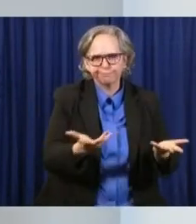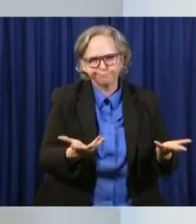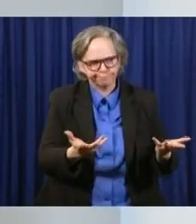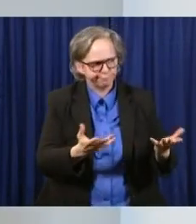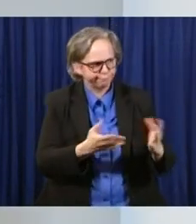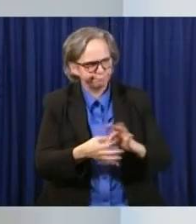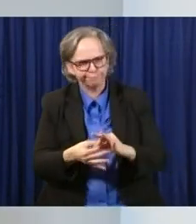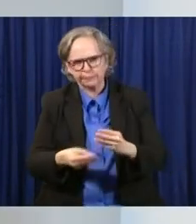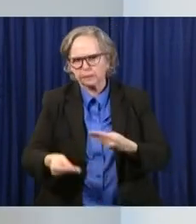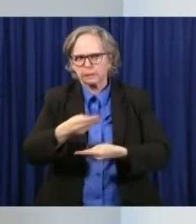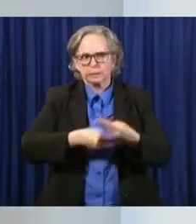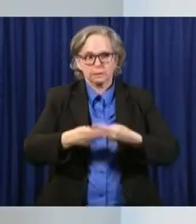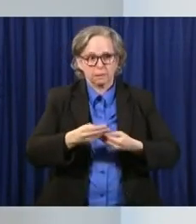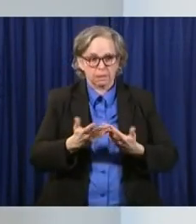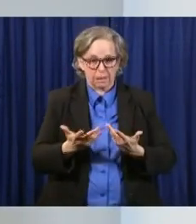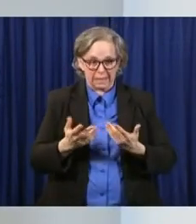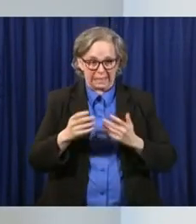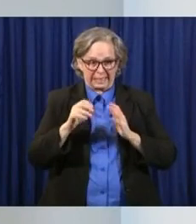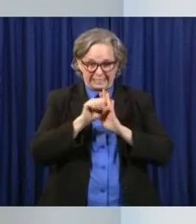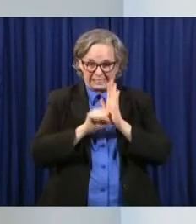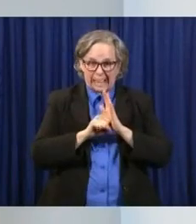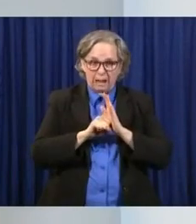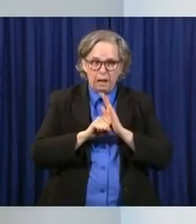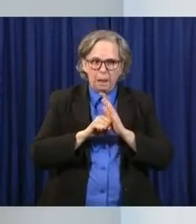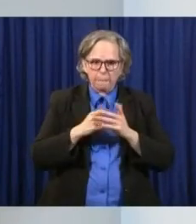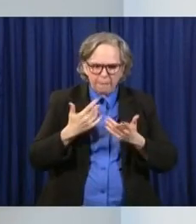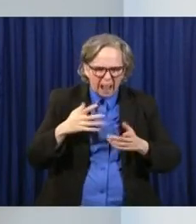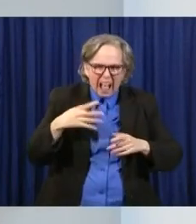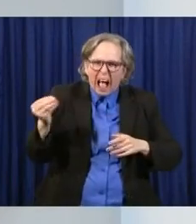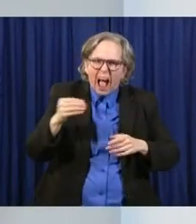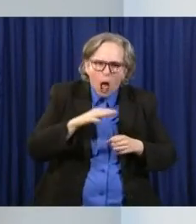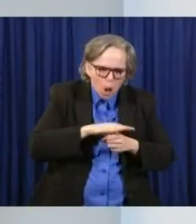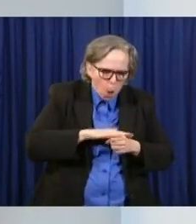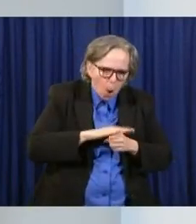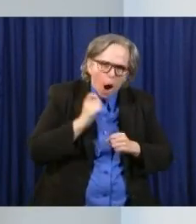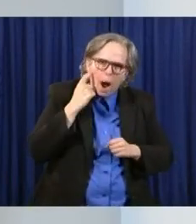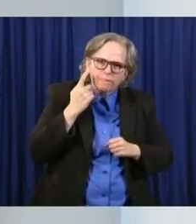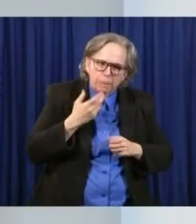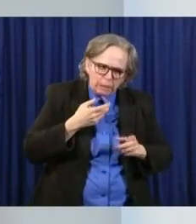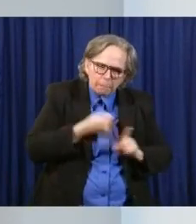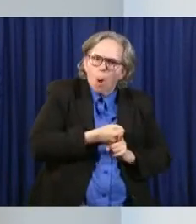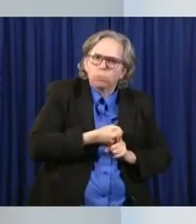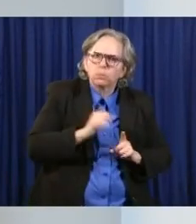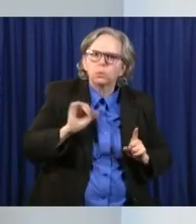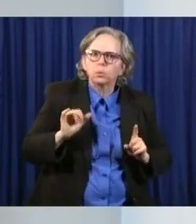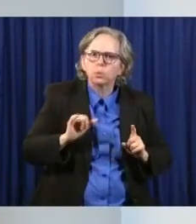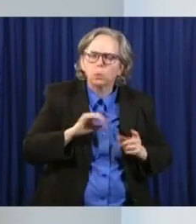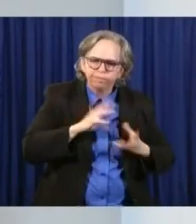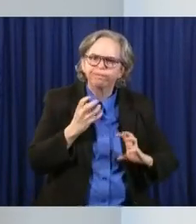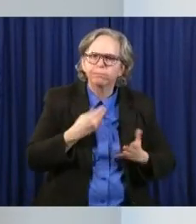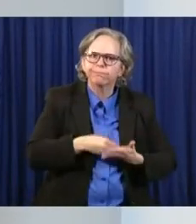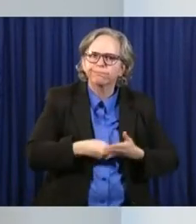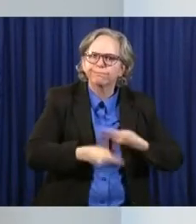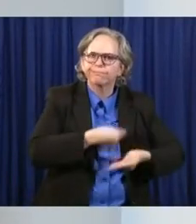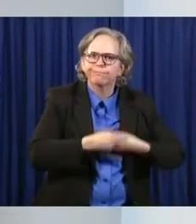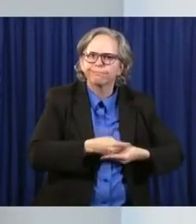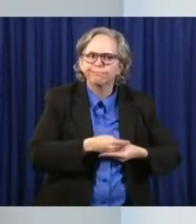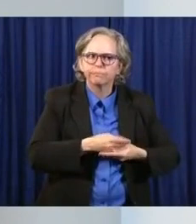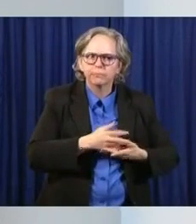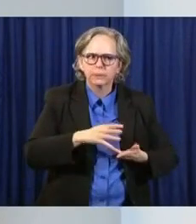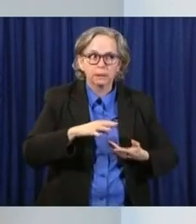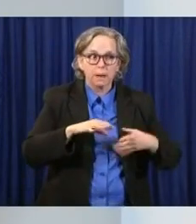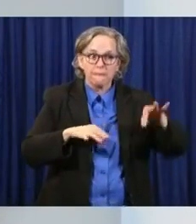local government friends in this state. That's for state government. It's a federal issue.